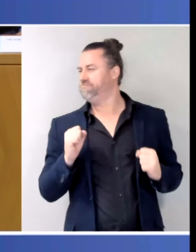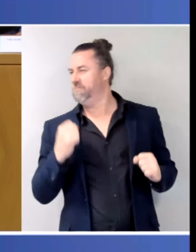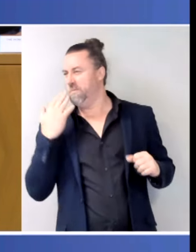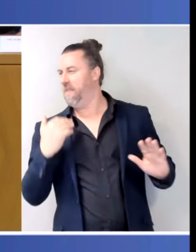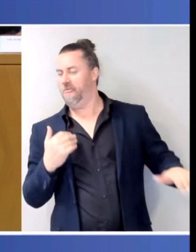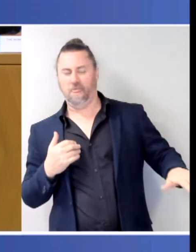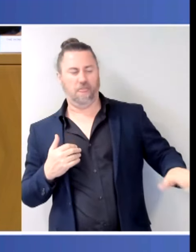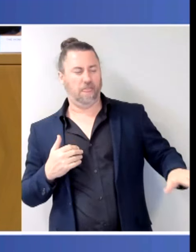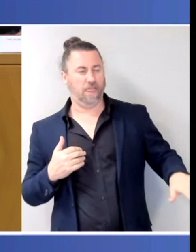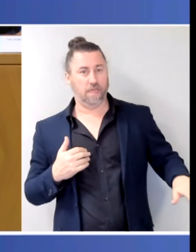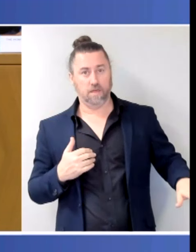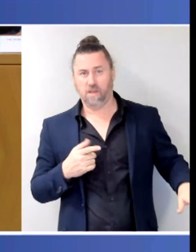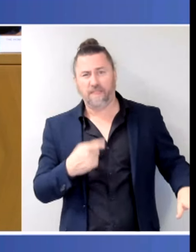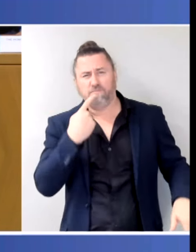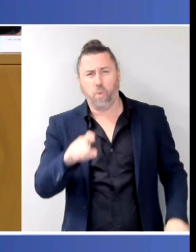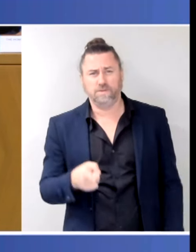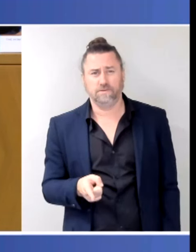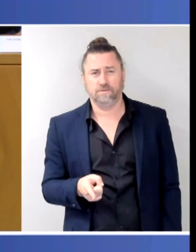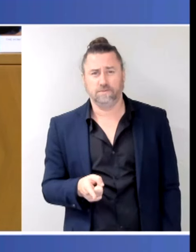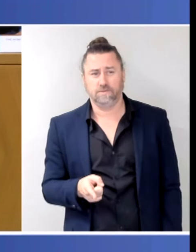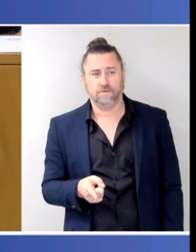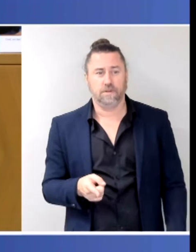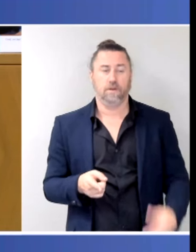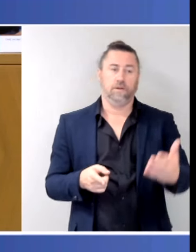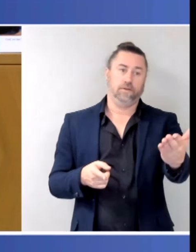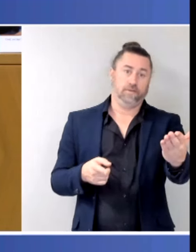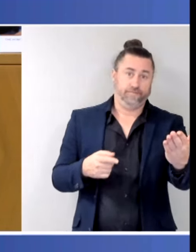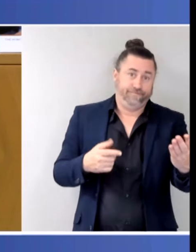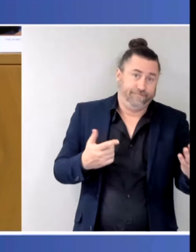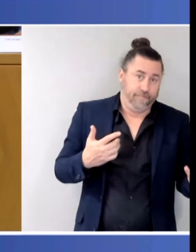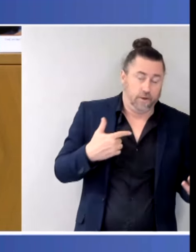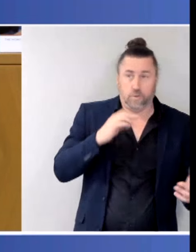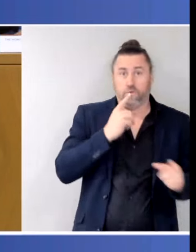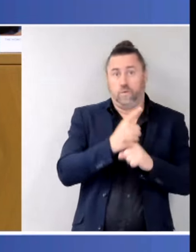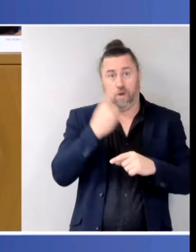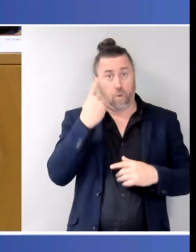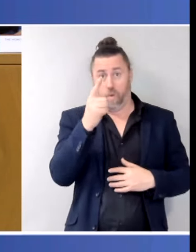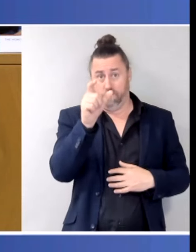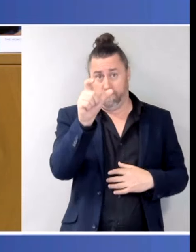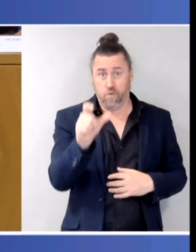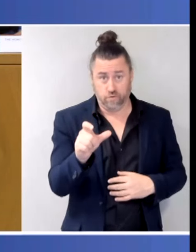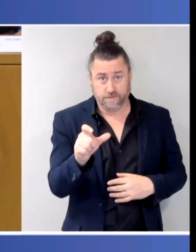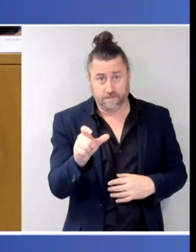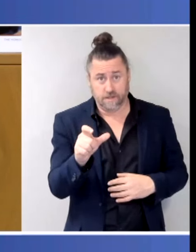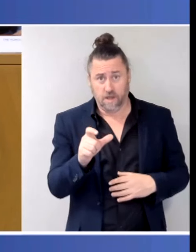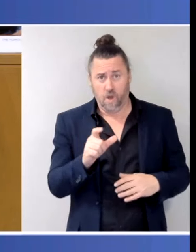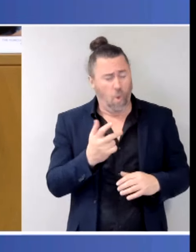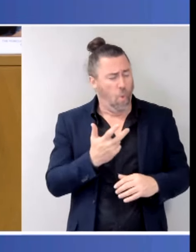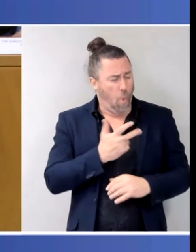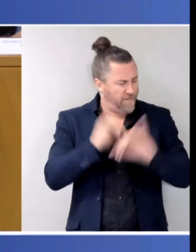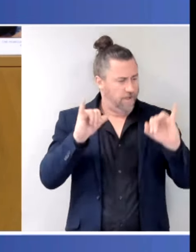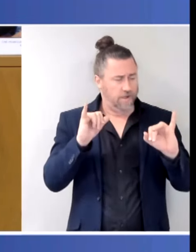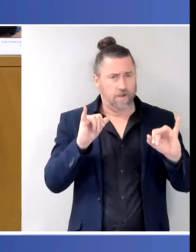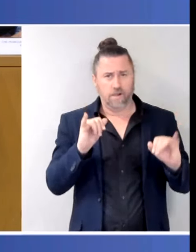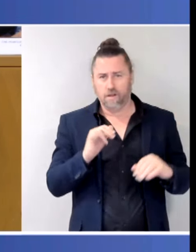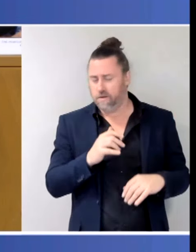give him a free ad, but there's one person in particular that's quite horrific, the figures that I was briefed